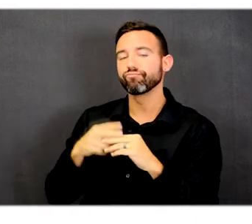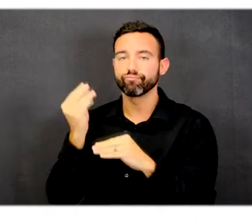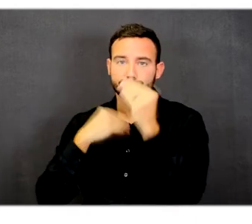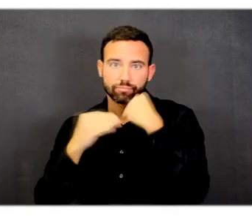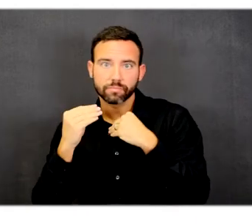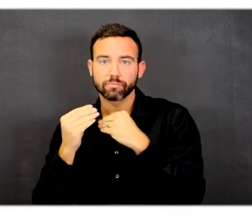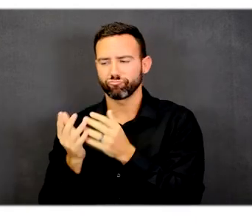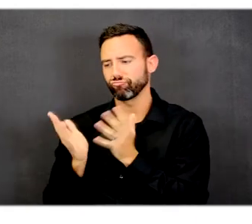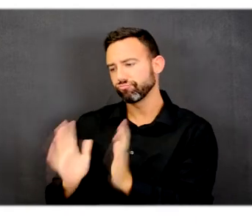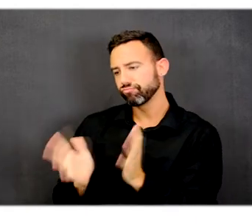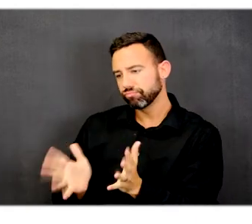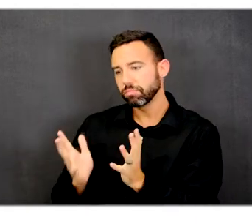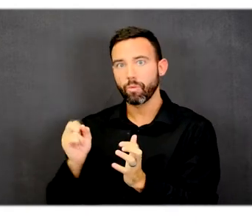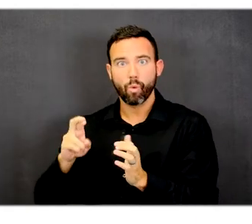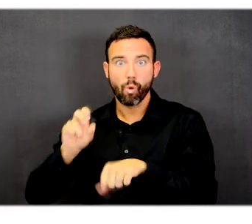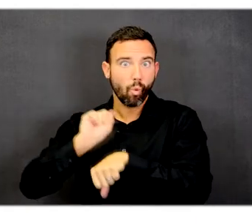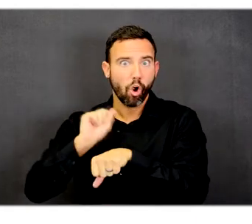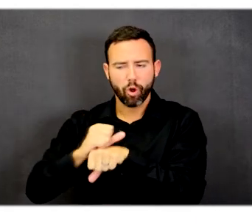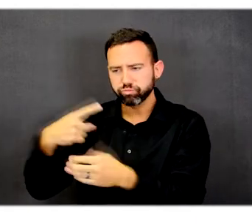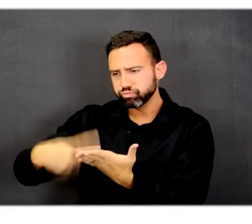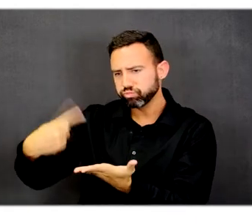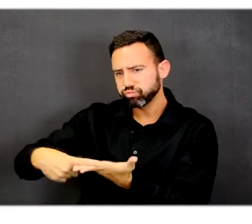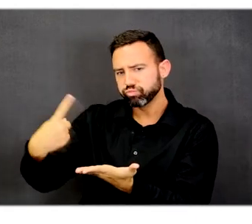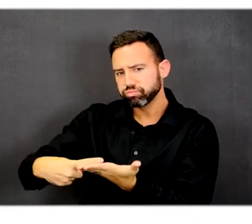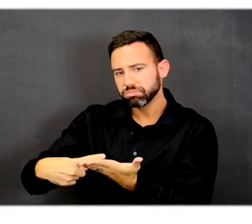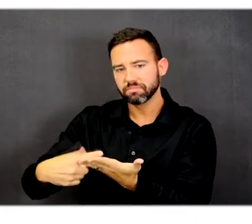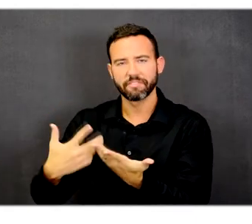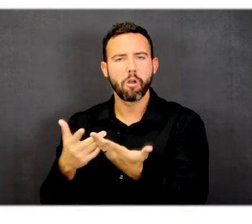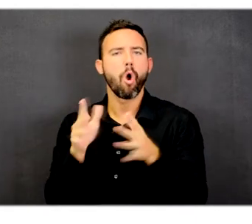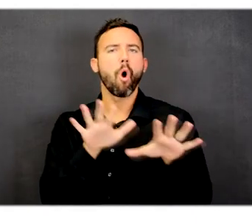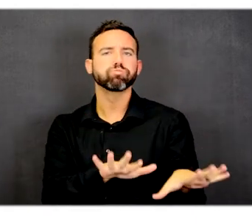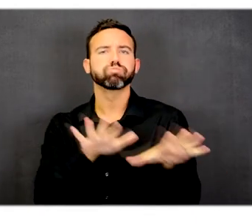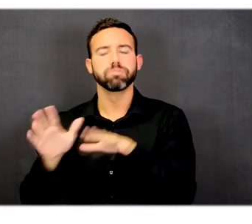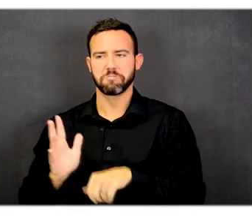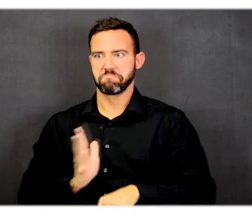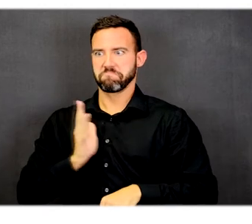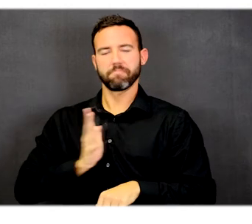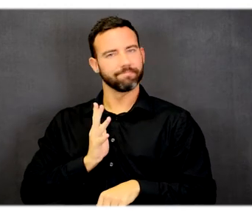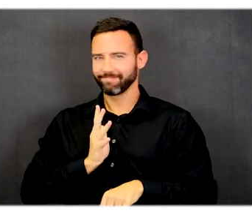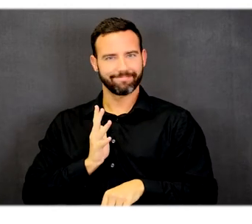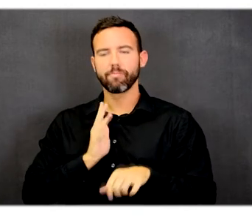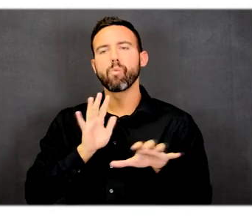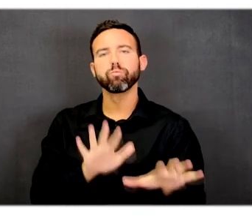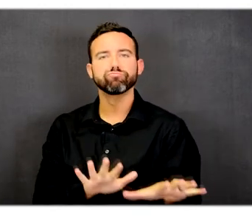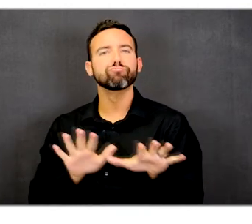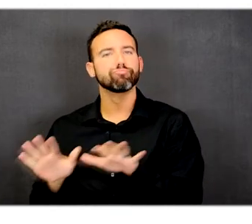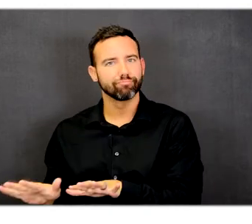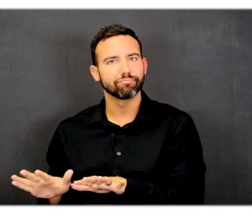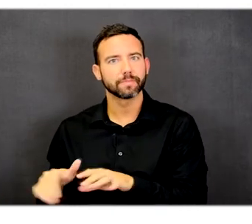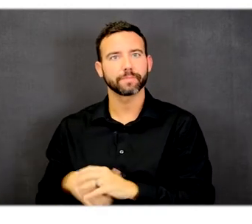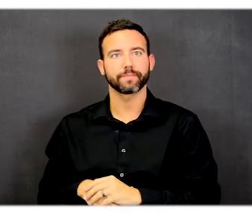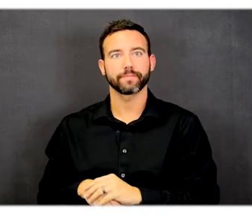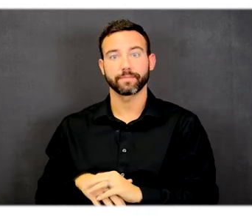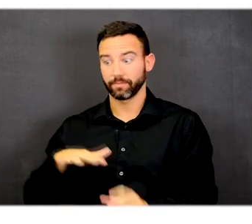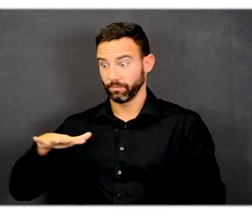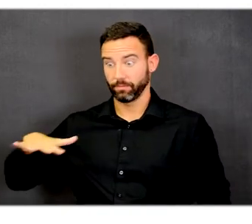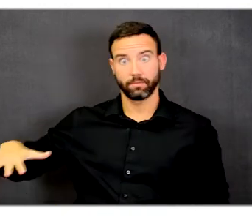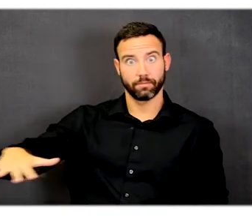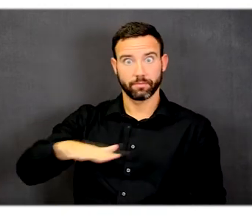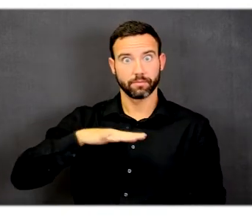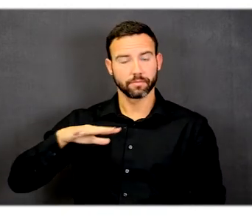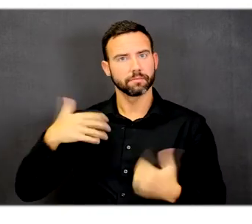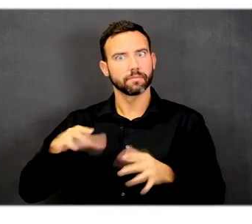is a very informal environment, just like any coffee shop. The lounge area is central to the core of the building.